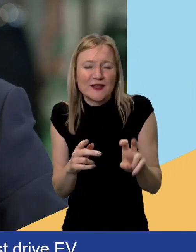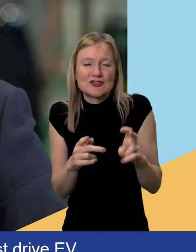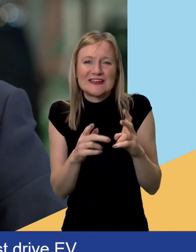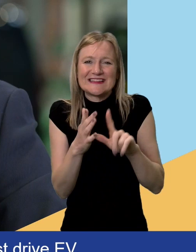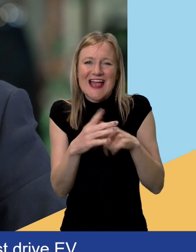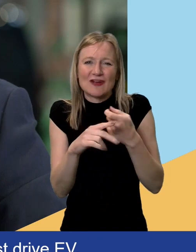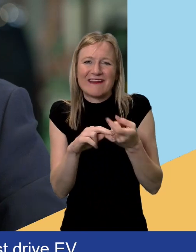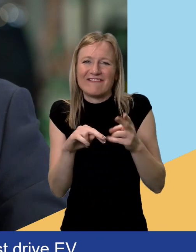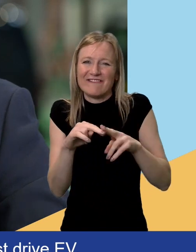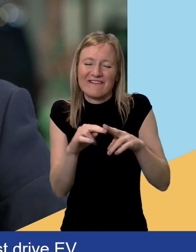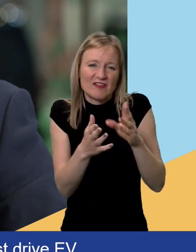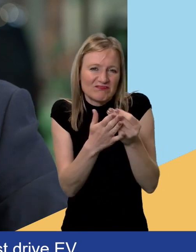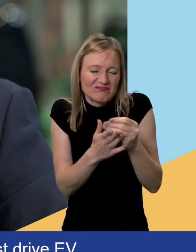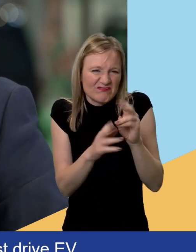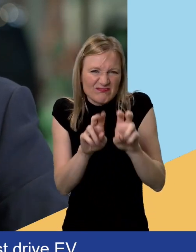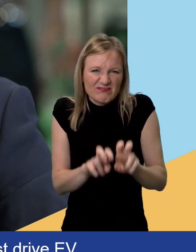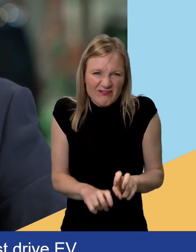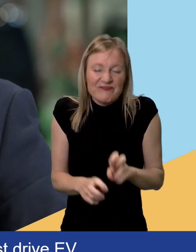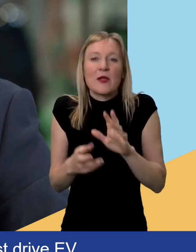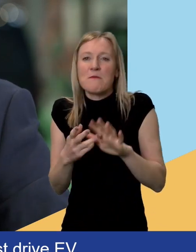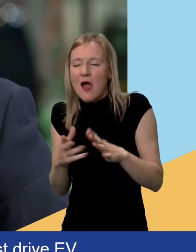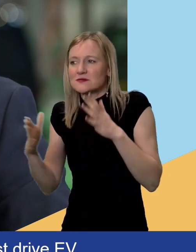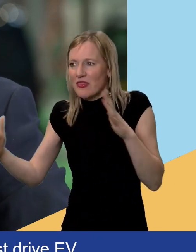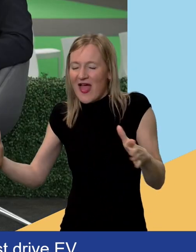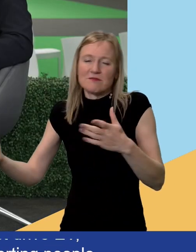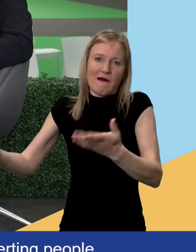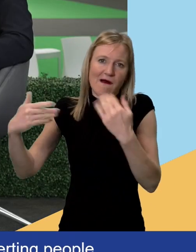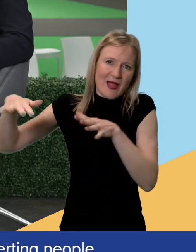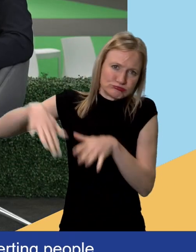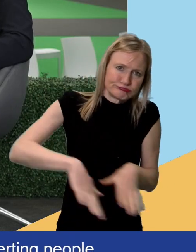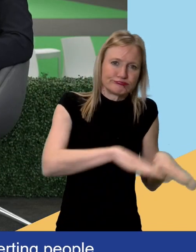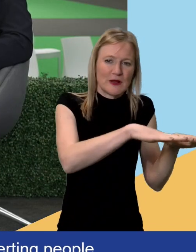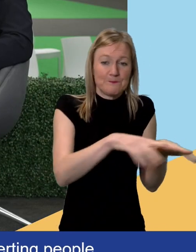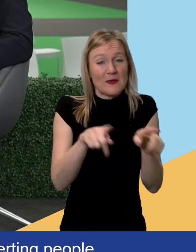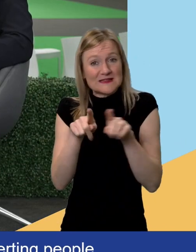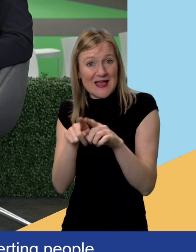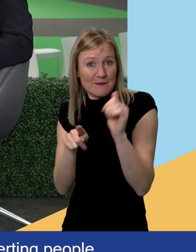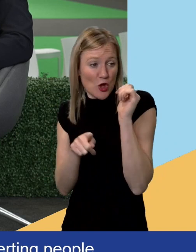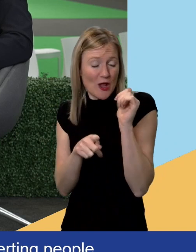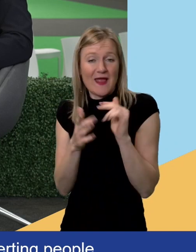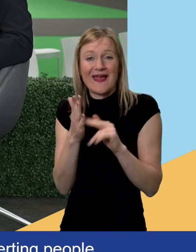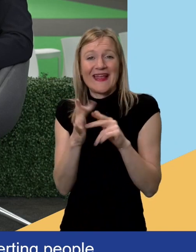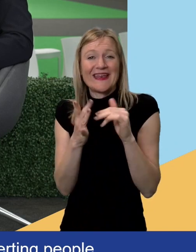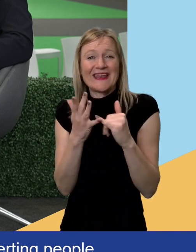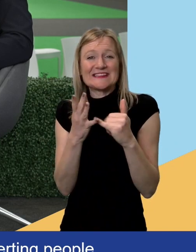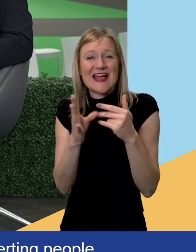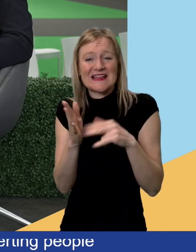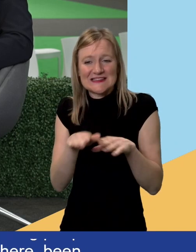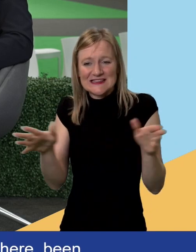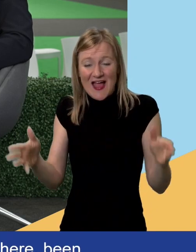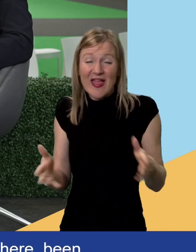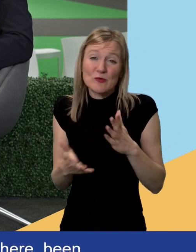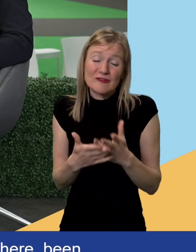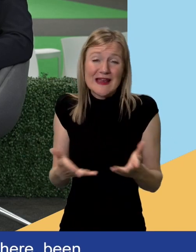way of driving. Yeah. Yeah. That's our most important thing. I think that's what you guys are kind of doing here. You know, I've been on the Nissan stand earlier and they were really pushing people to go